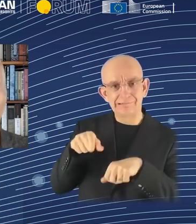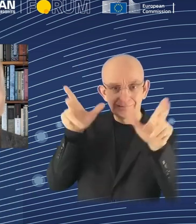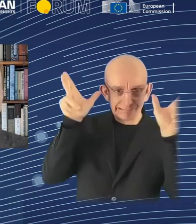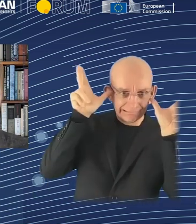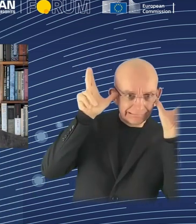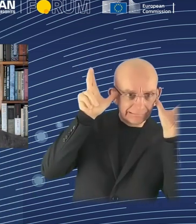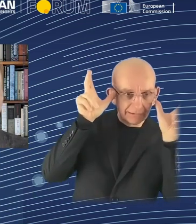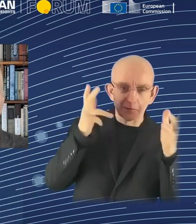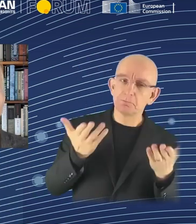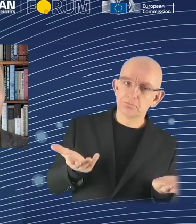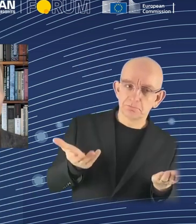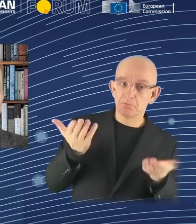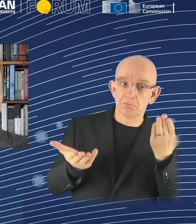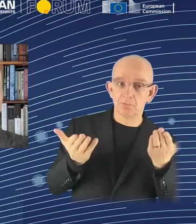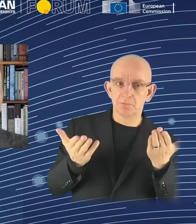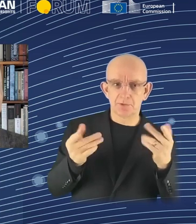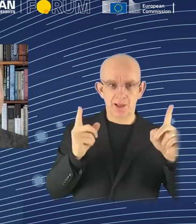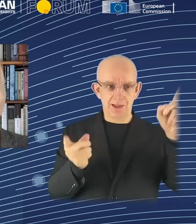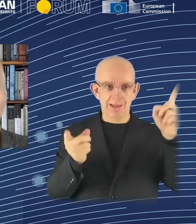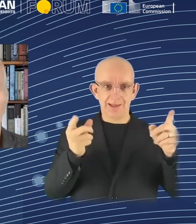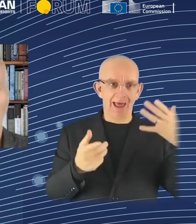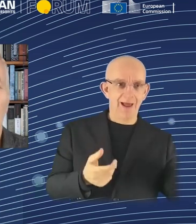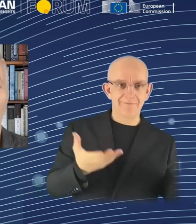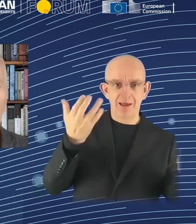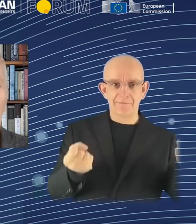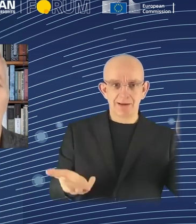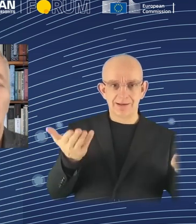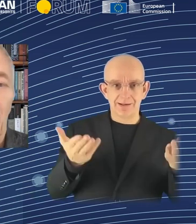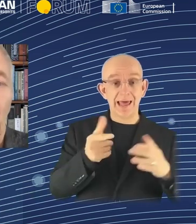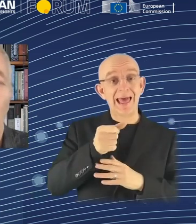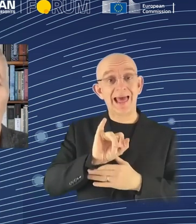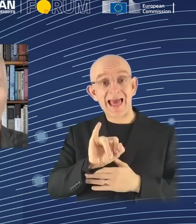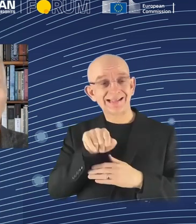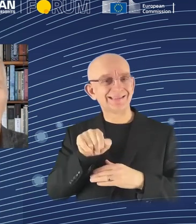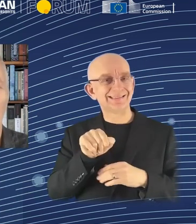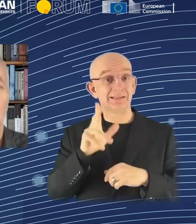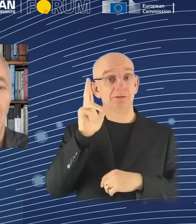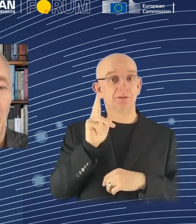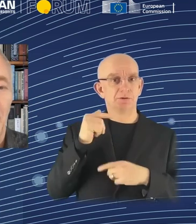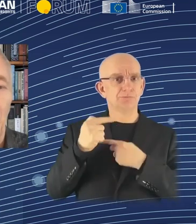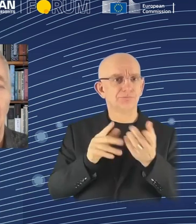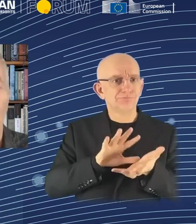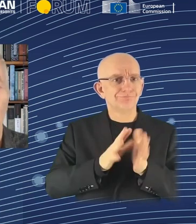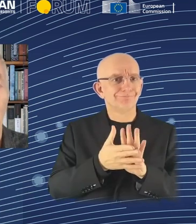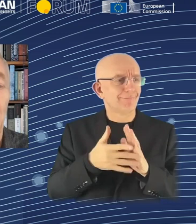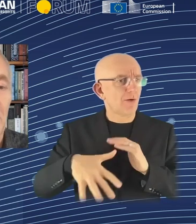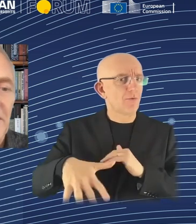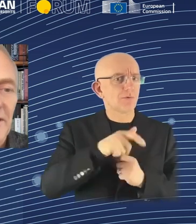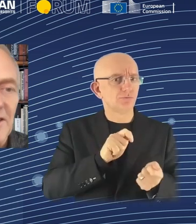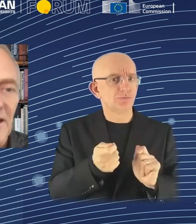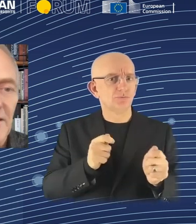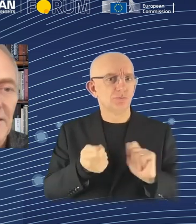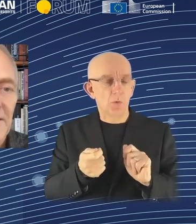of our economy and society, bringing with it huge opportunities, but also risks that could threaten global stability and undermine our values.